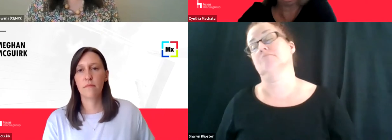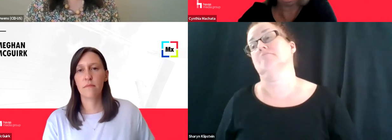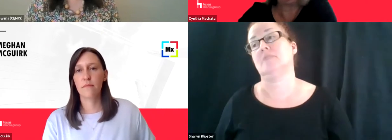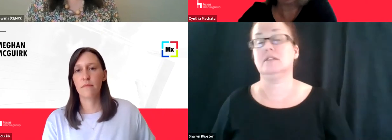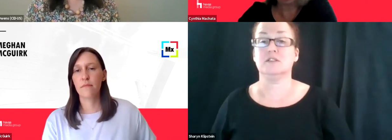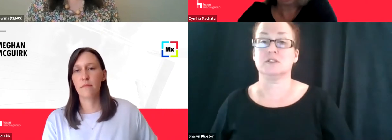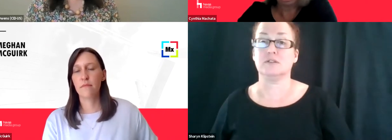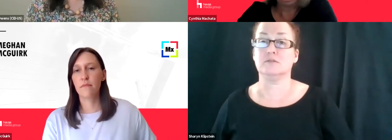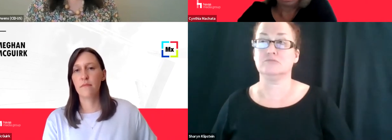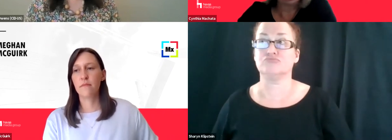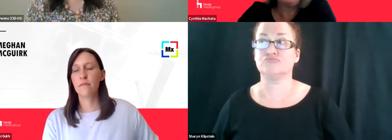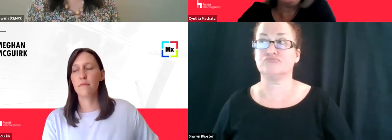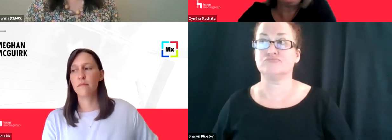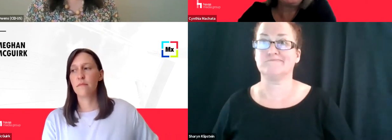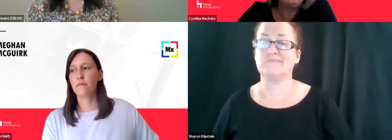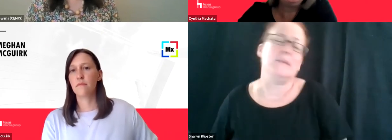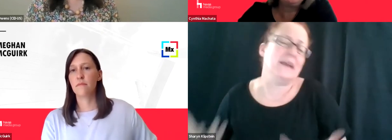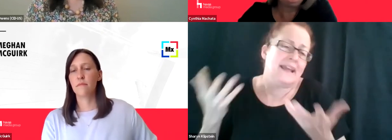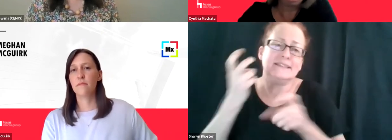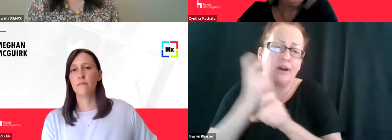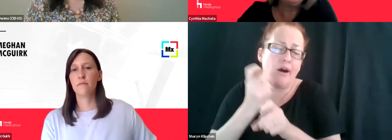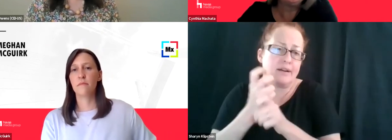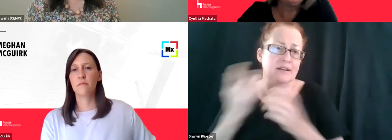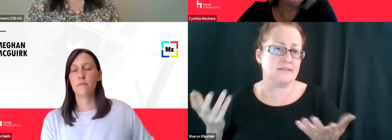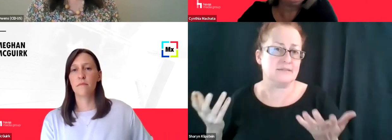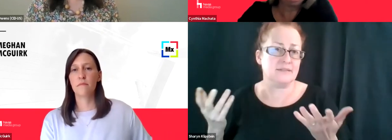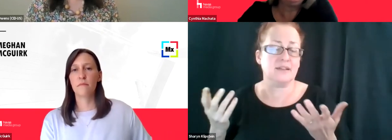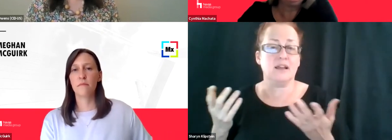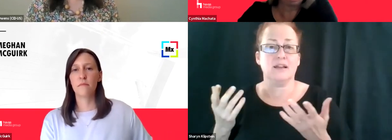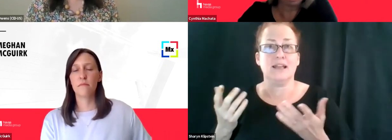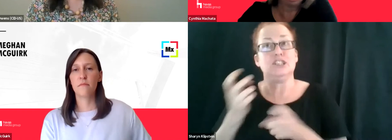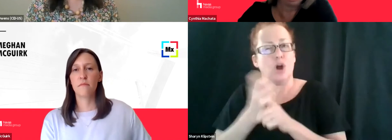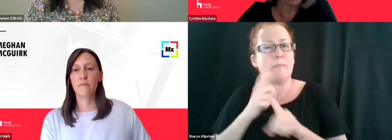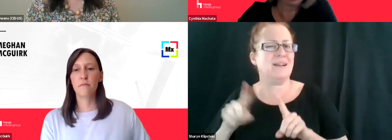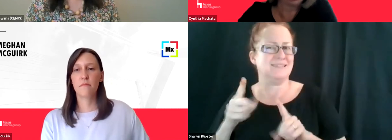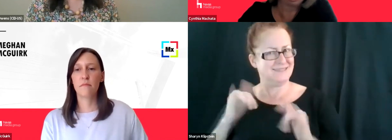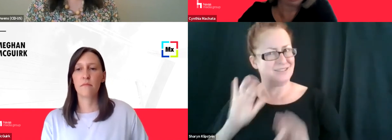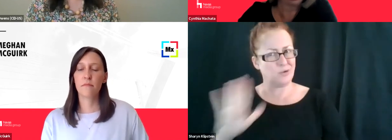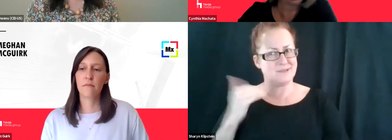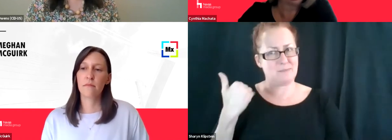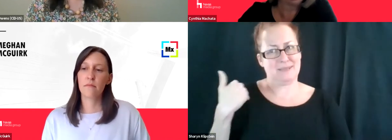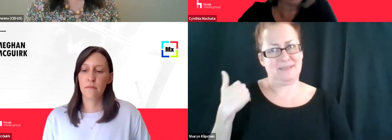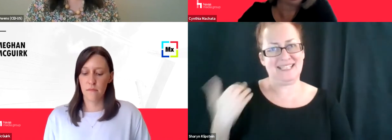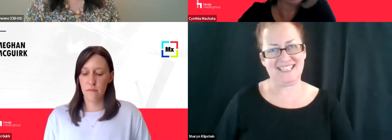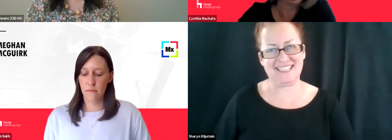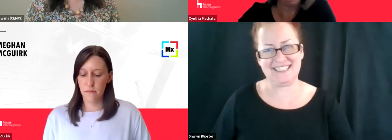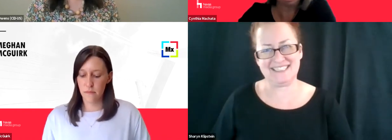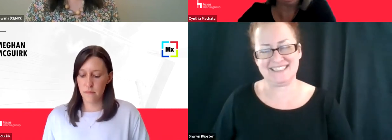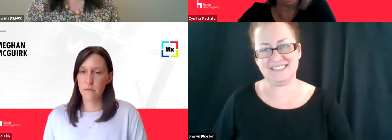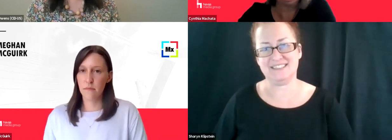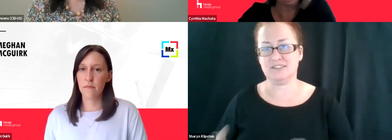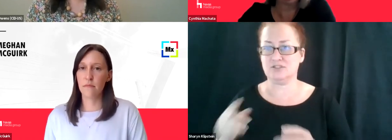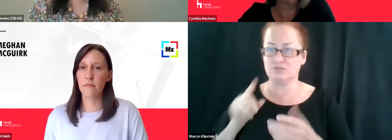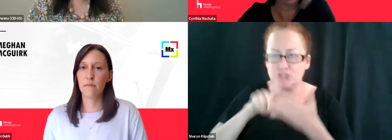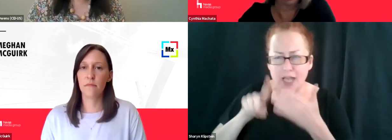you know, I, it's hard as a parent, but I do think it's your responsibility to, to, um, to review it and